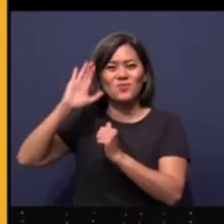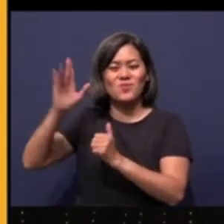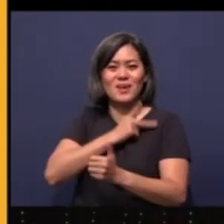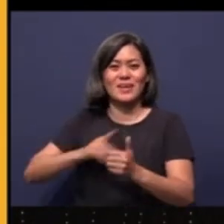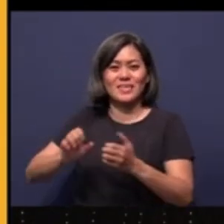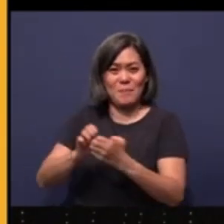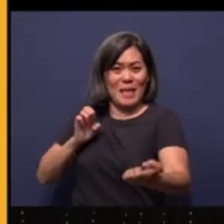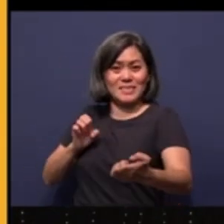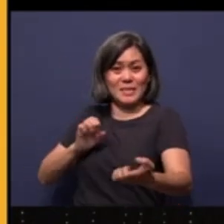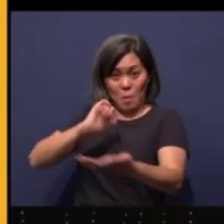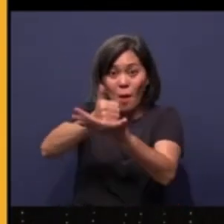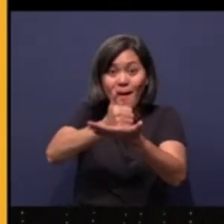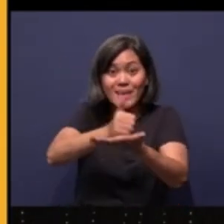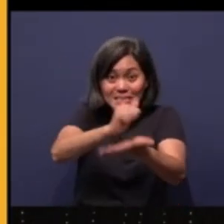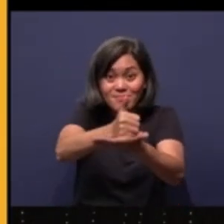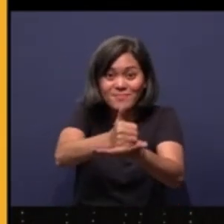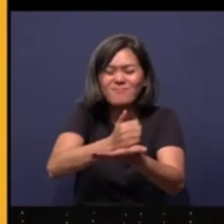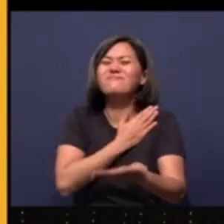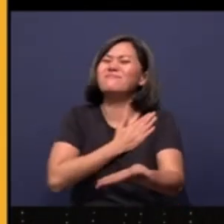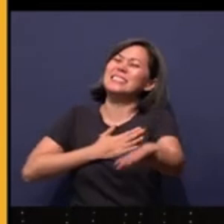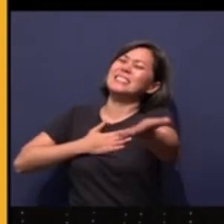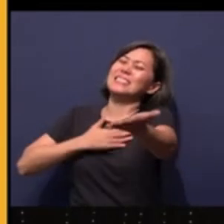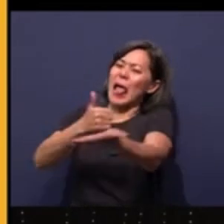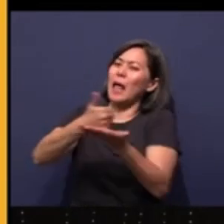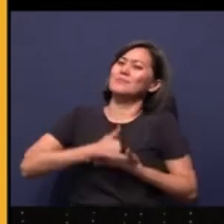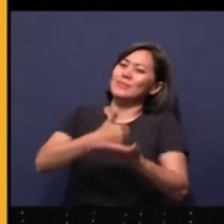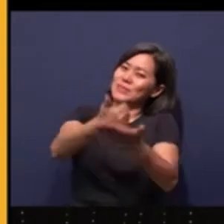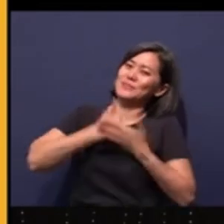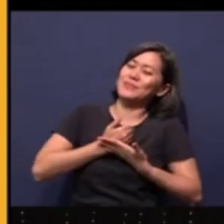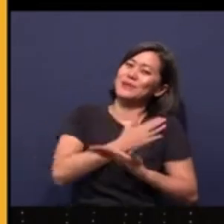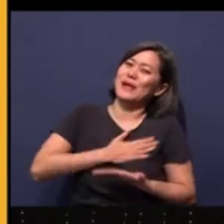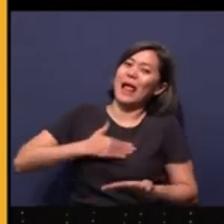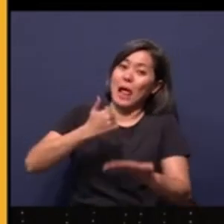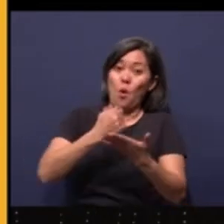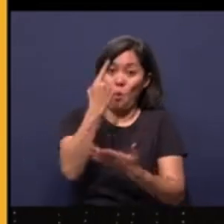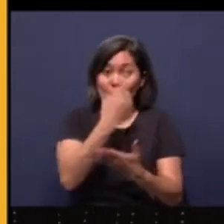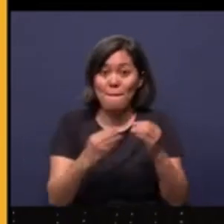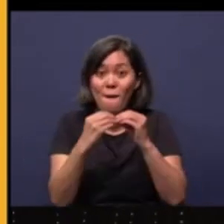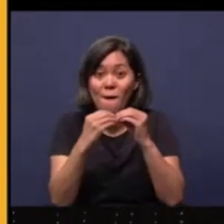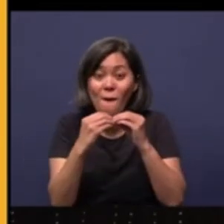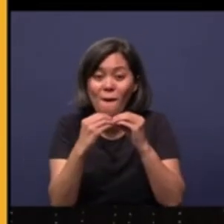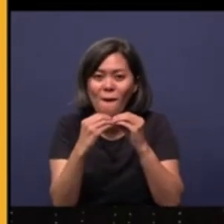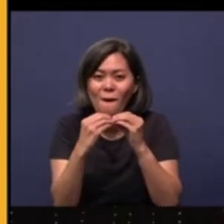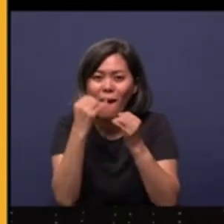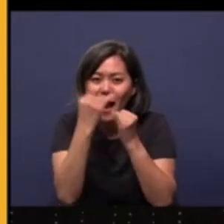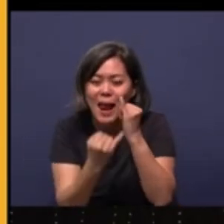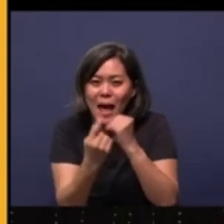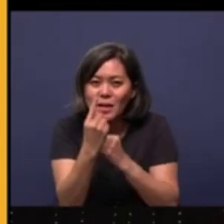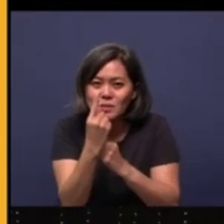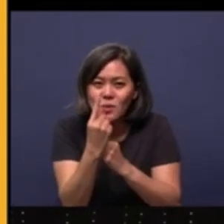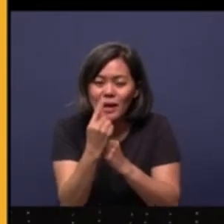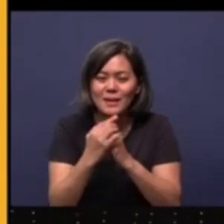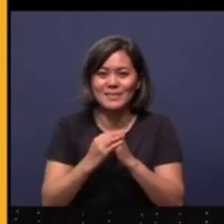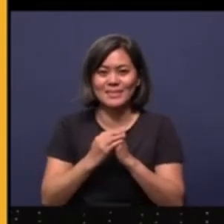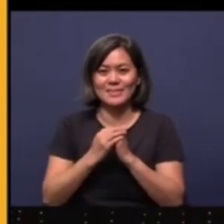Amen? Amen. Amen. Please help us. Please help us. And one more. The last one is,